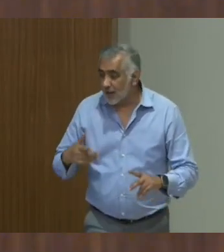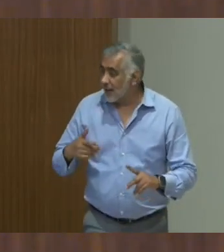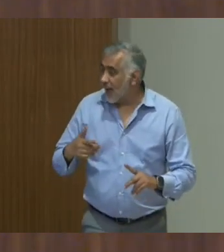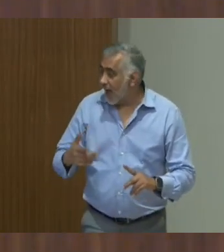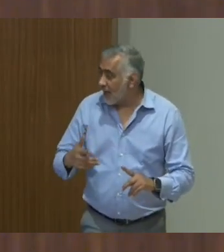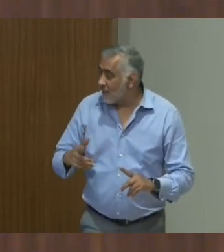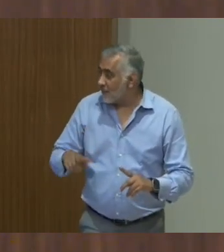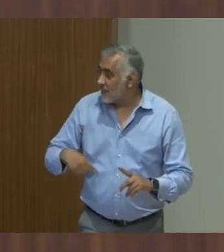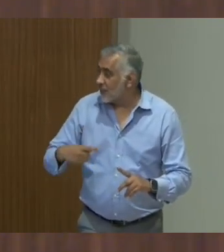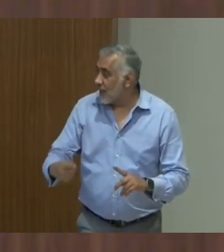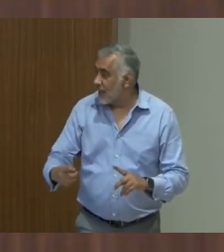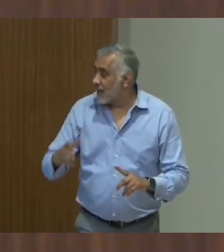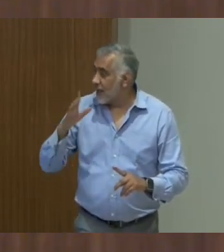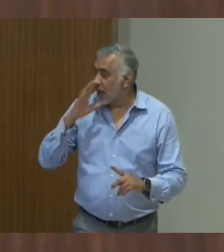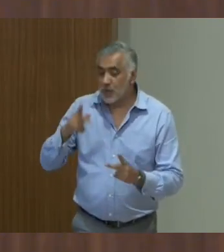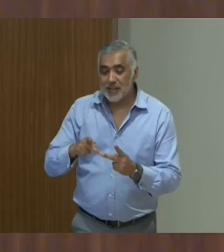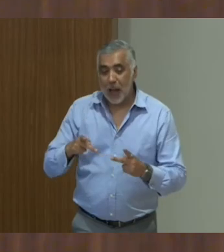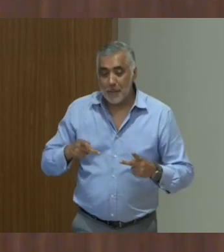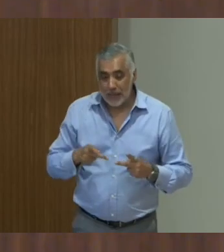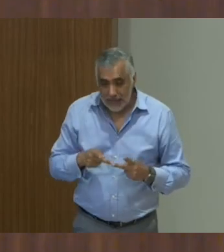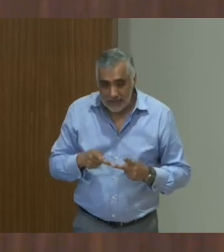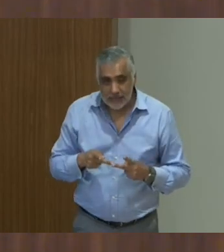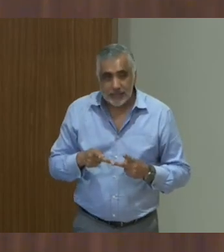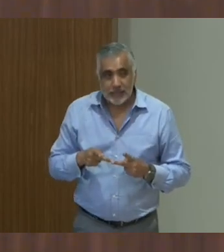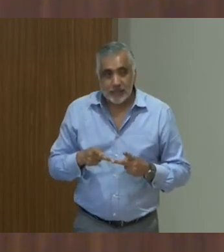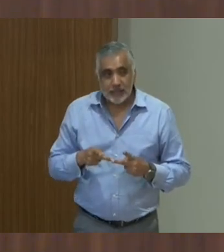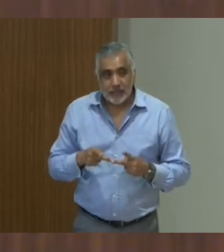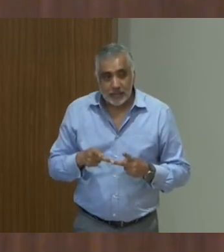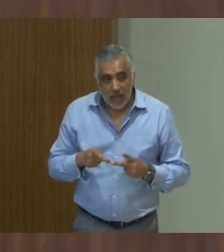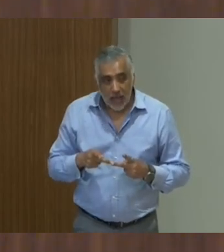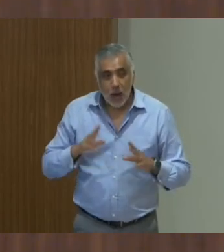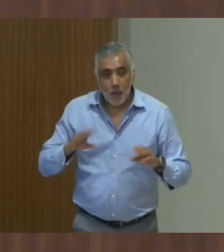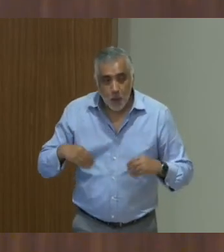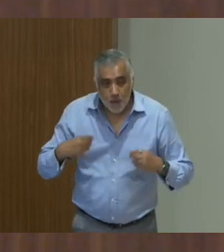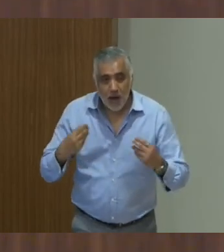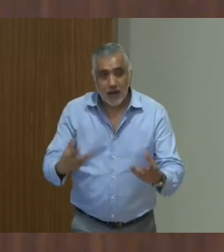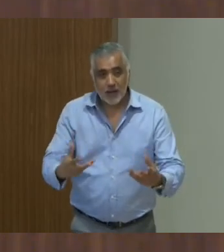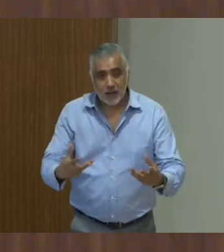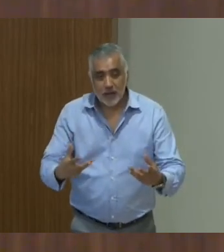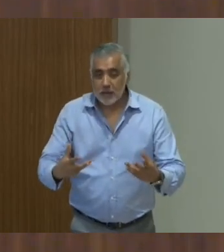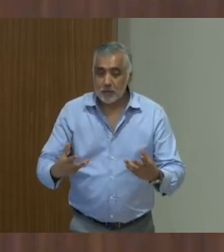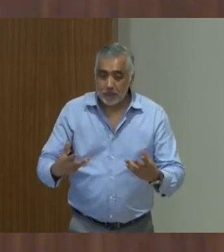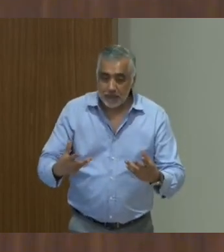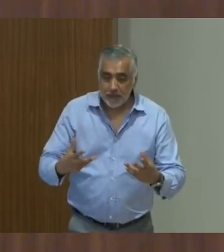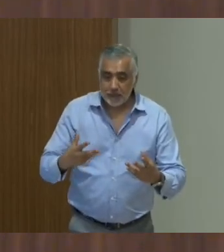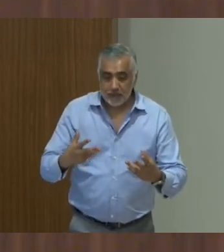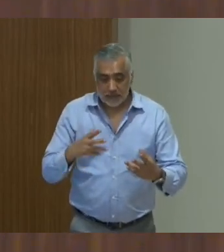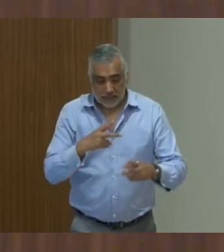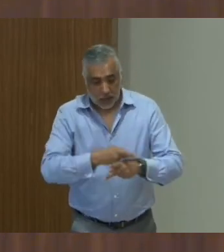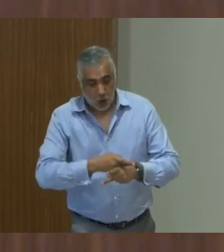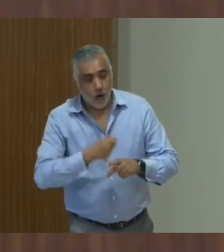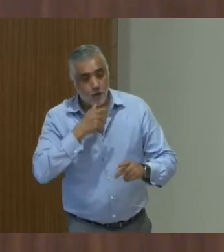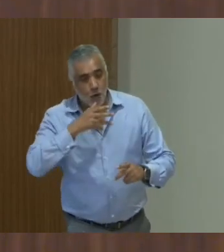as well as it was a place that provided respite care to parents for